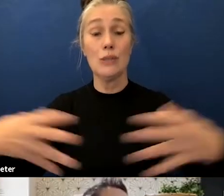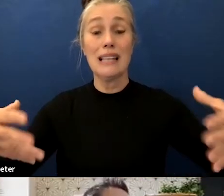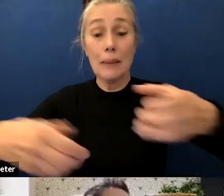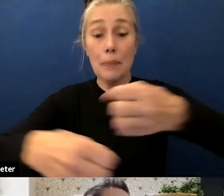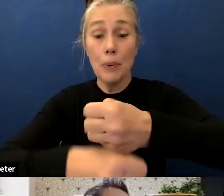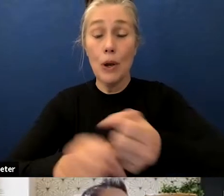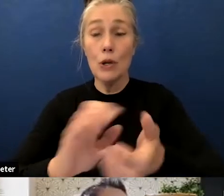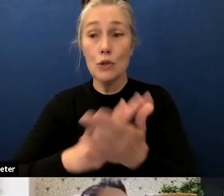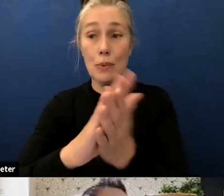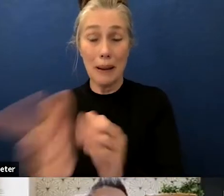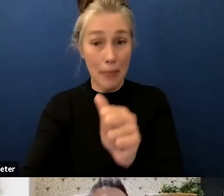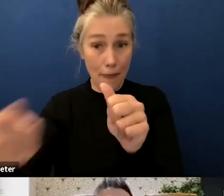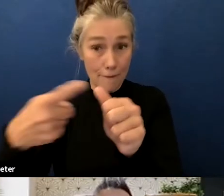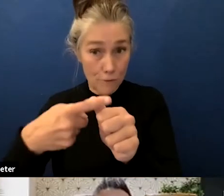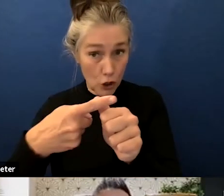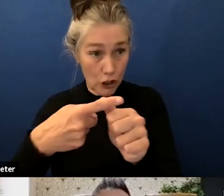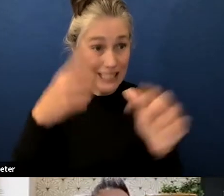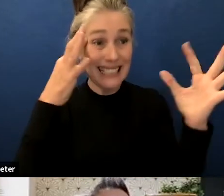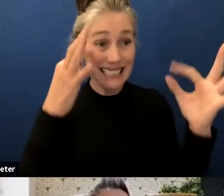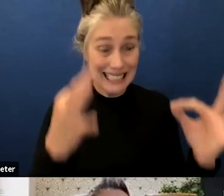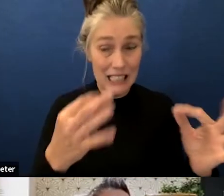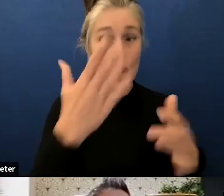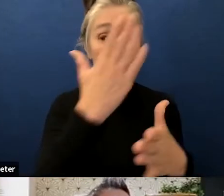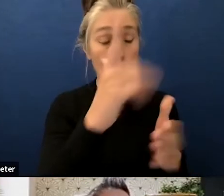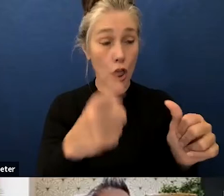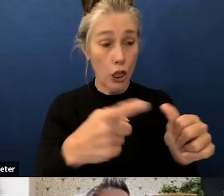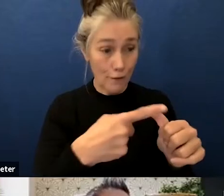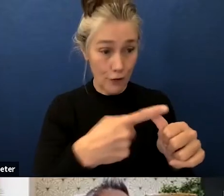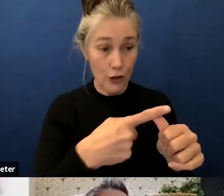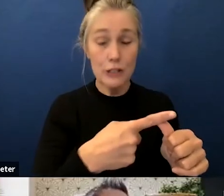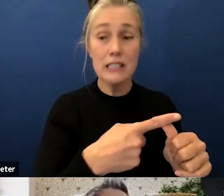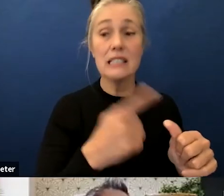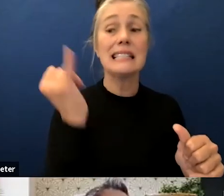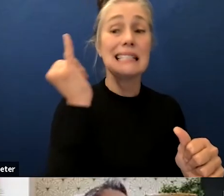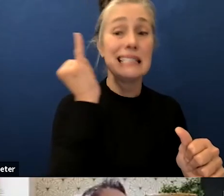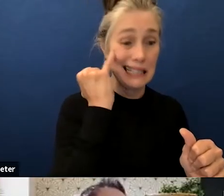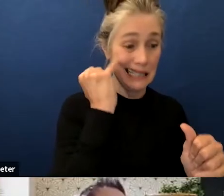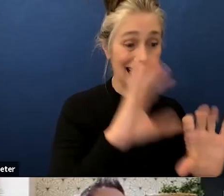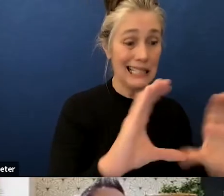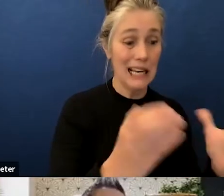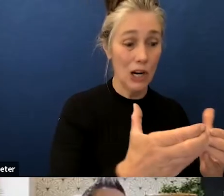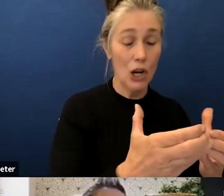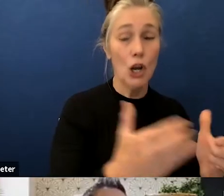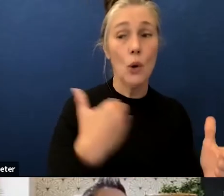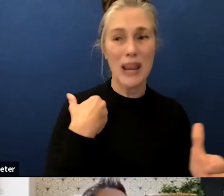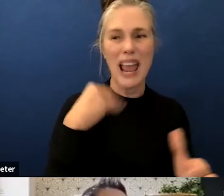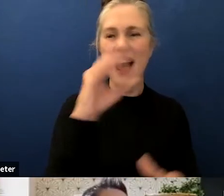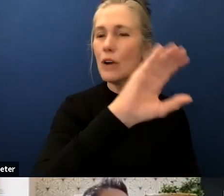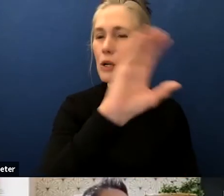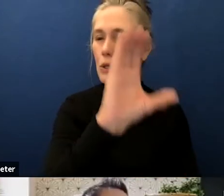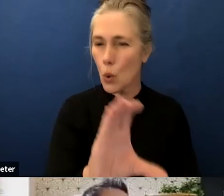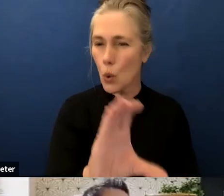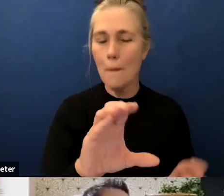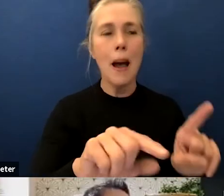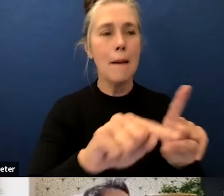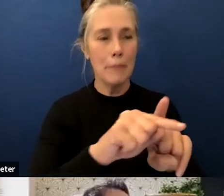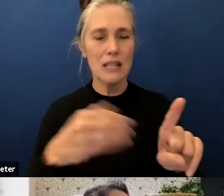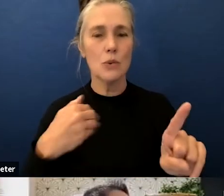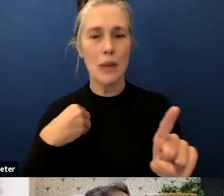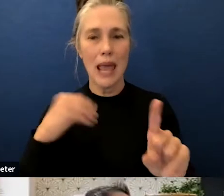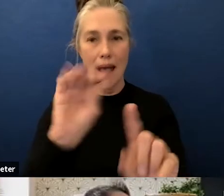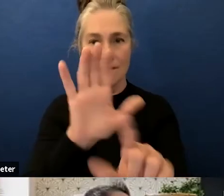available uh this is the zoomed in version there's the zoomed in and the blown out version on the website if you want to look at these more